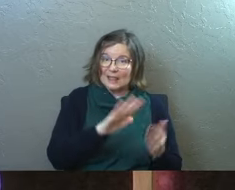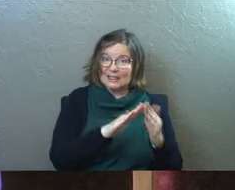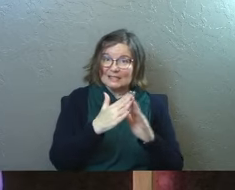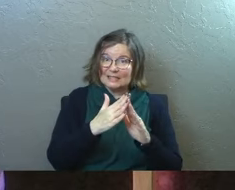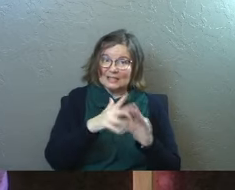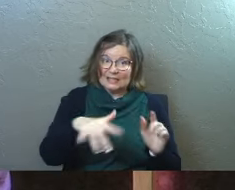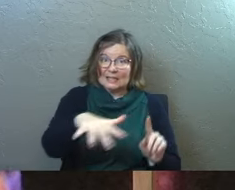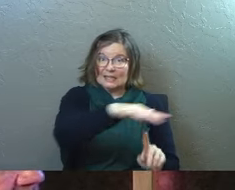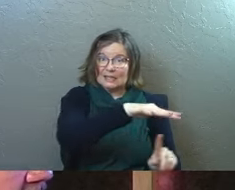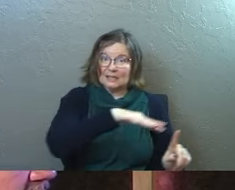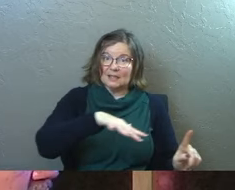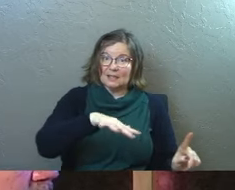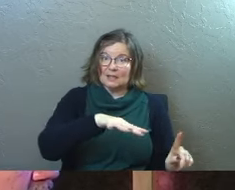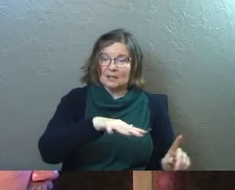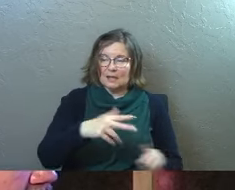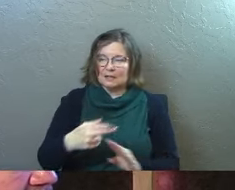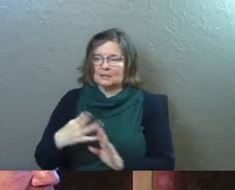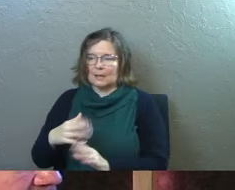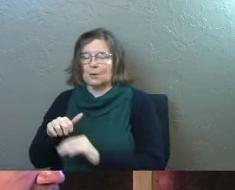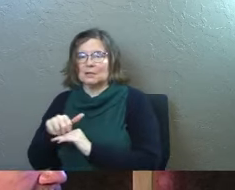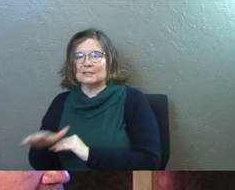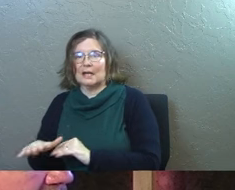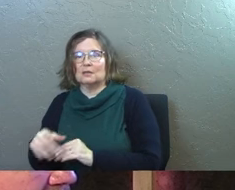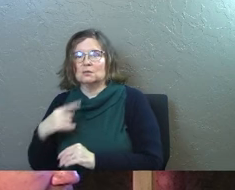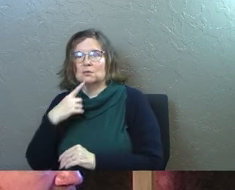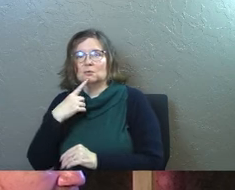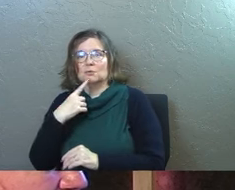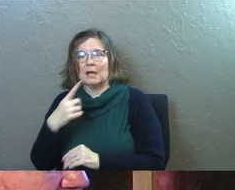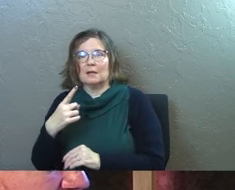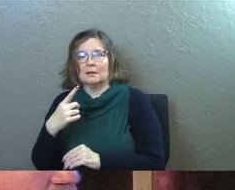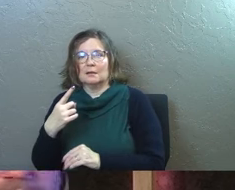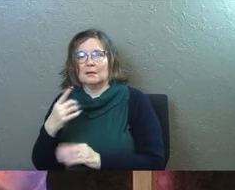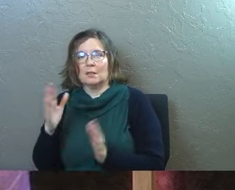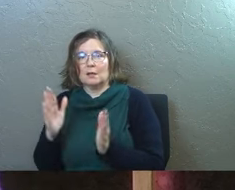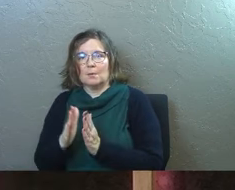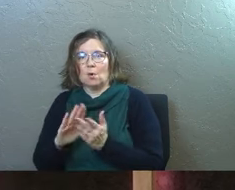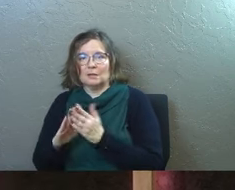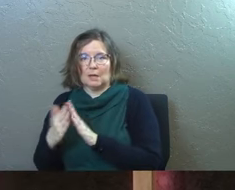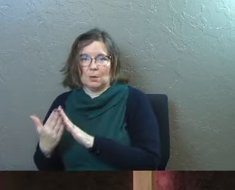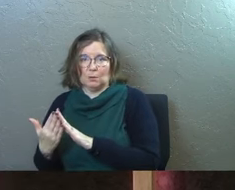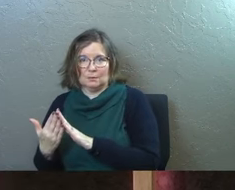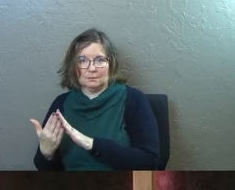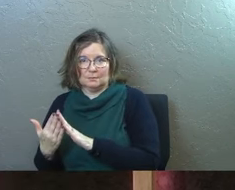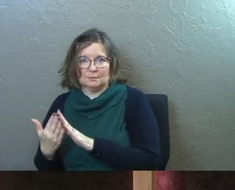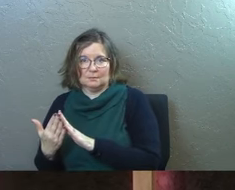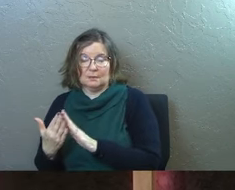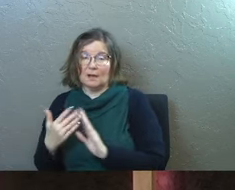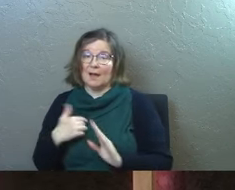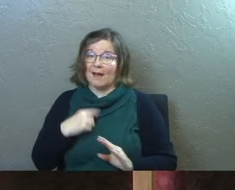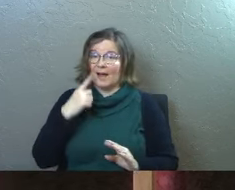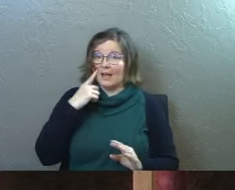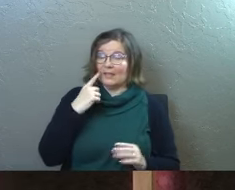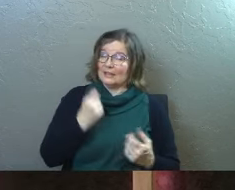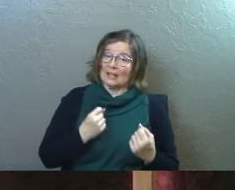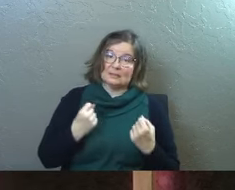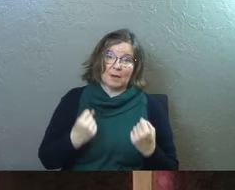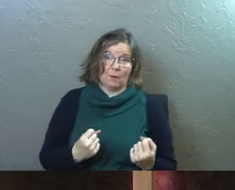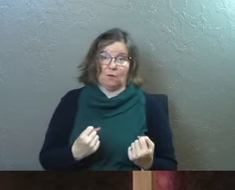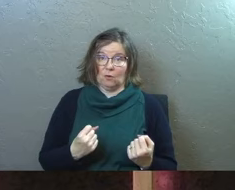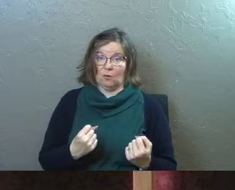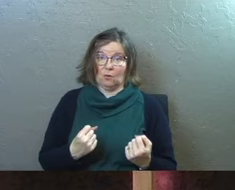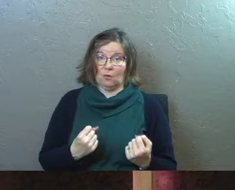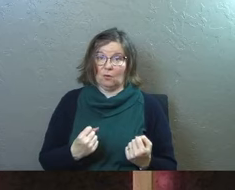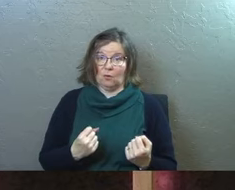city and the shepherds are sent to tell the small town. I just think that's powerful.